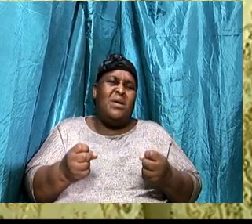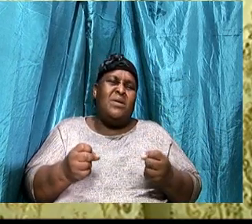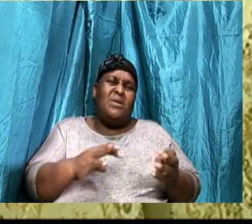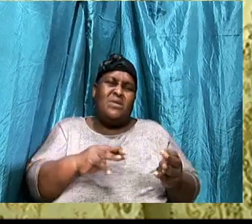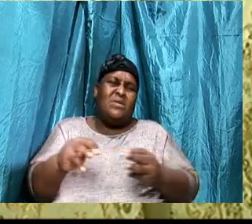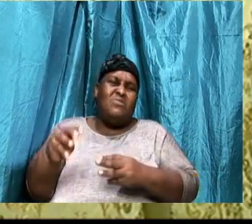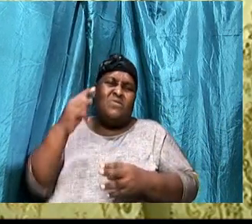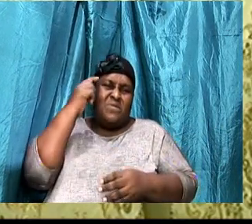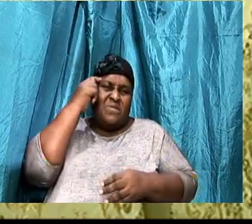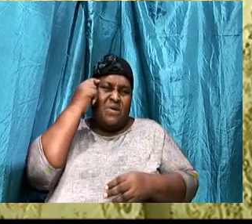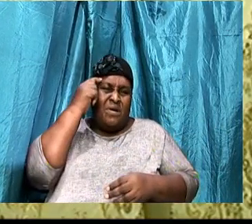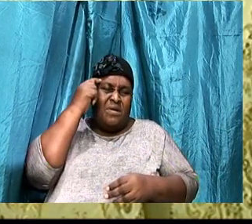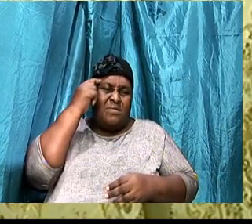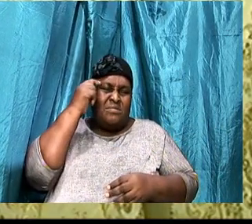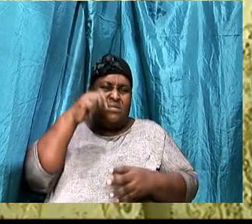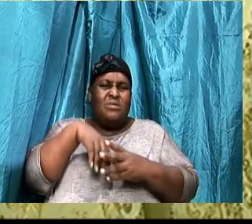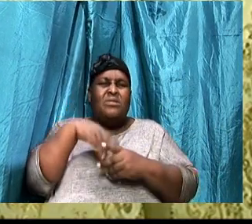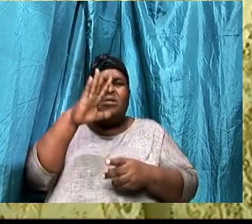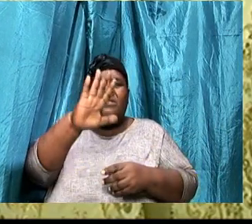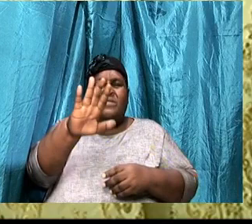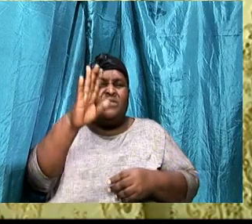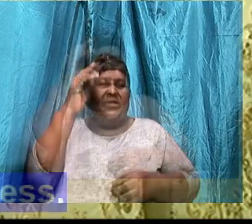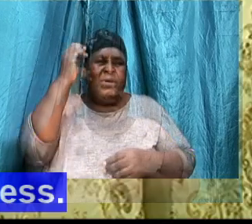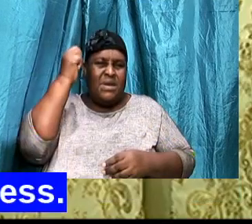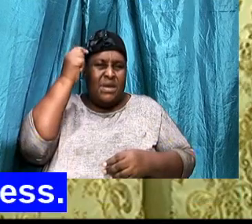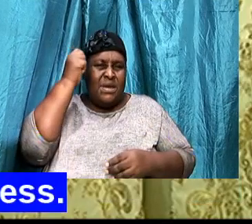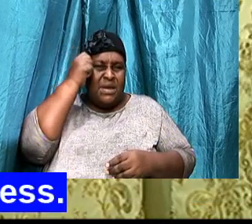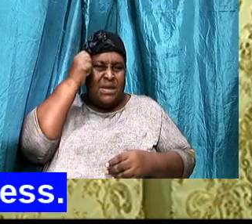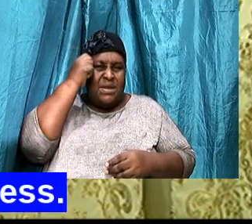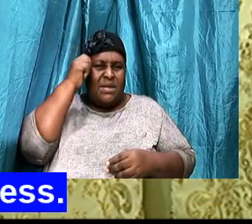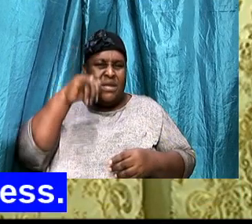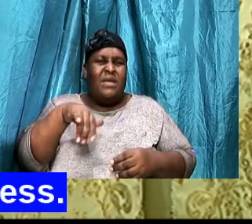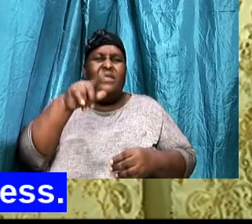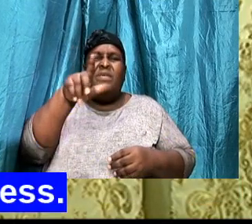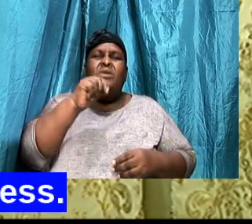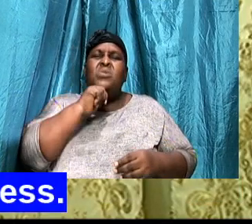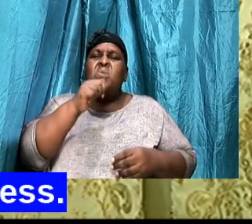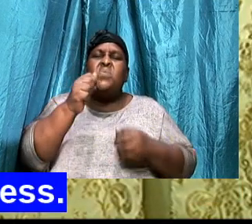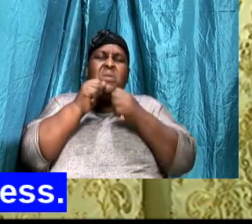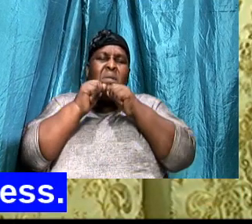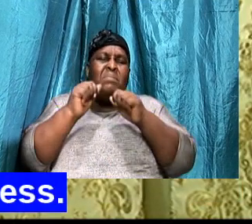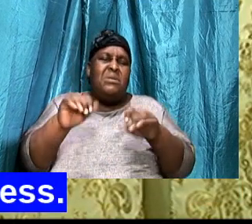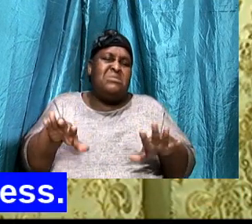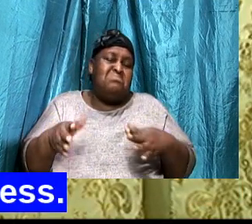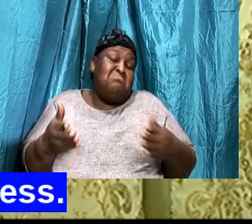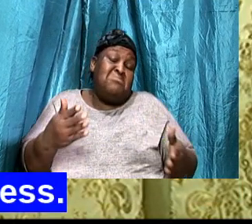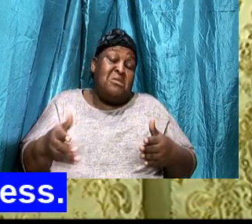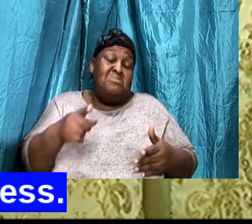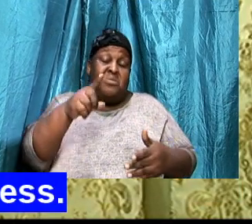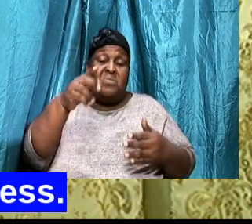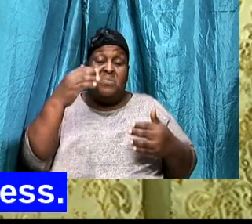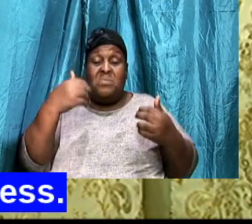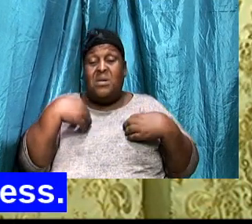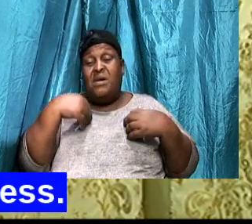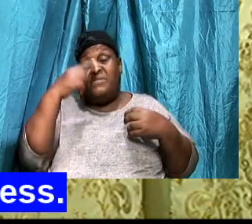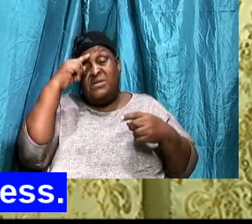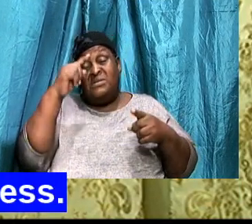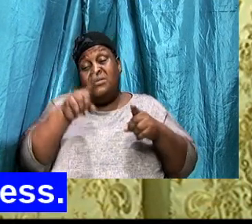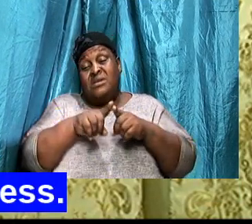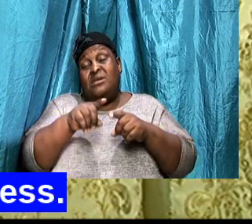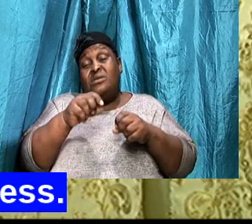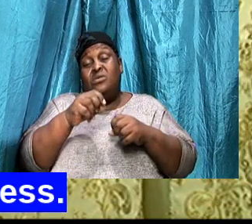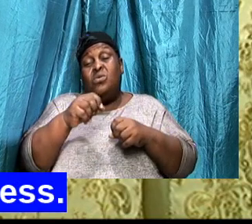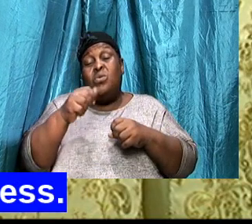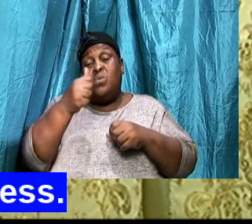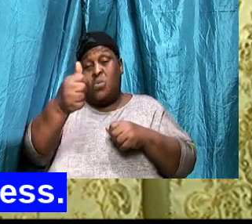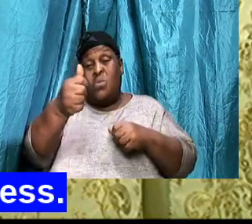not blessed, You might, Have a desire, To own a house, Oh God, And